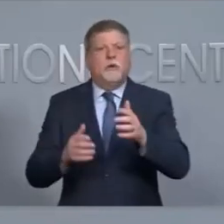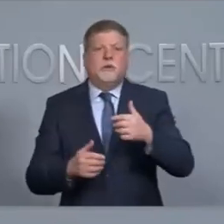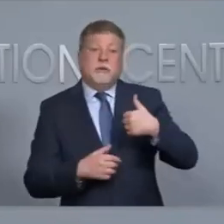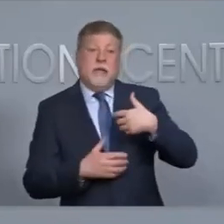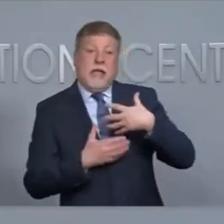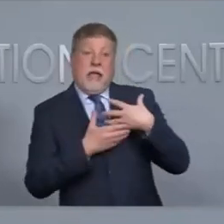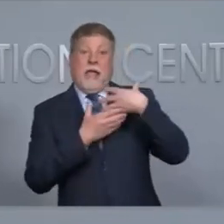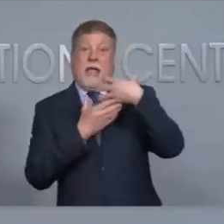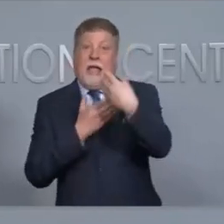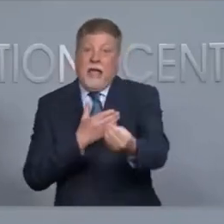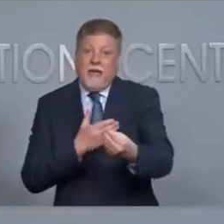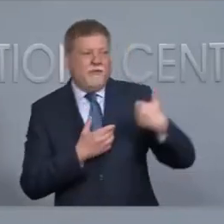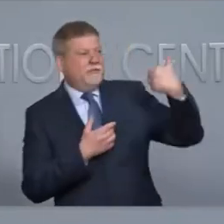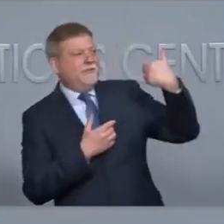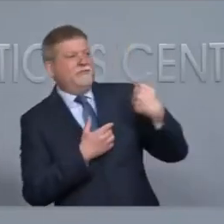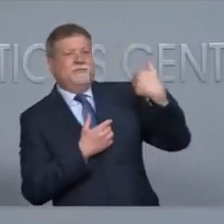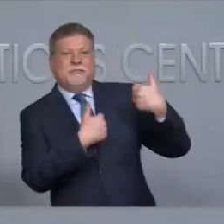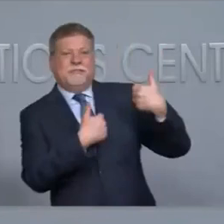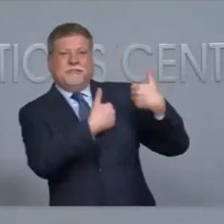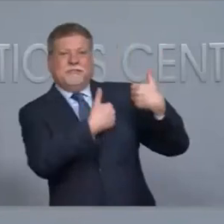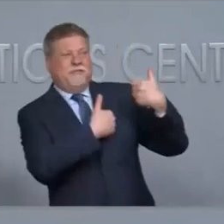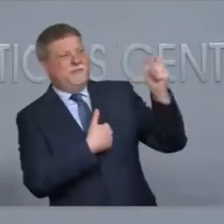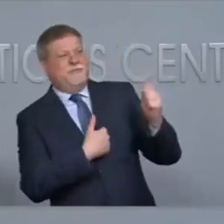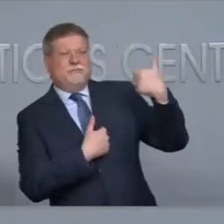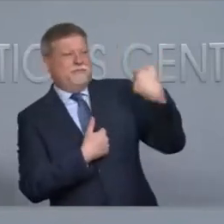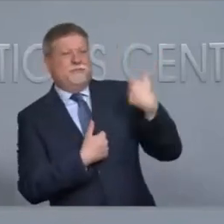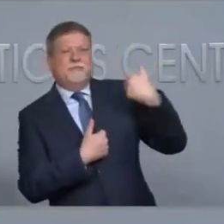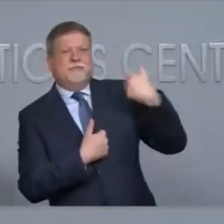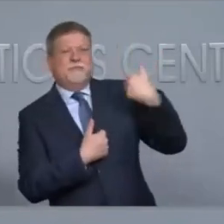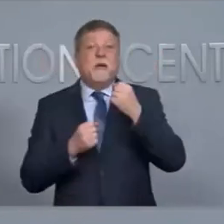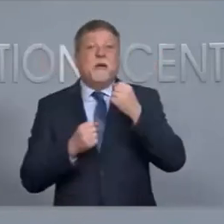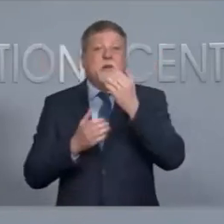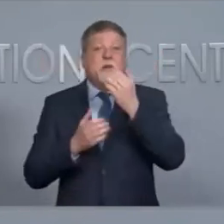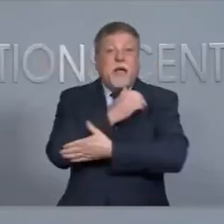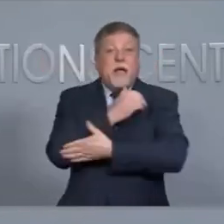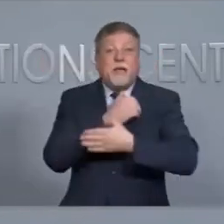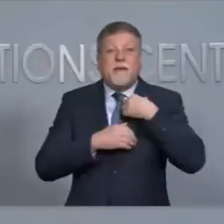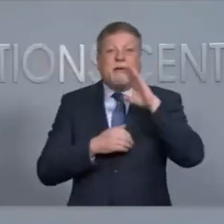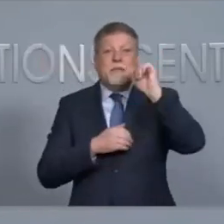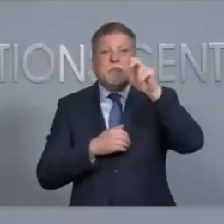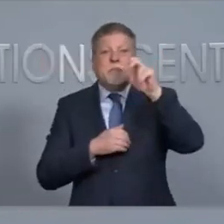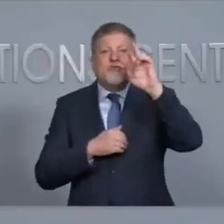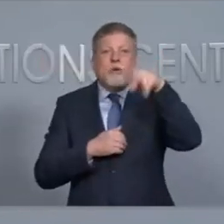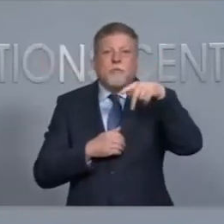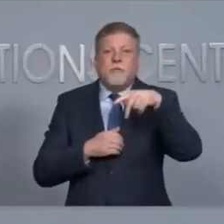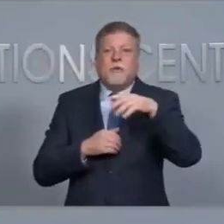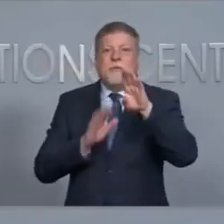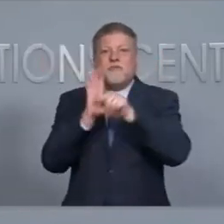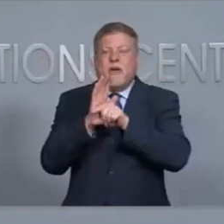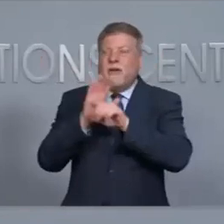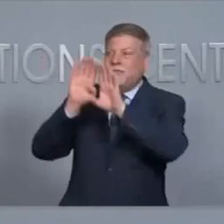outside of the voting site a lot of the counties have established backdrops or signs that people can use for selfie purposes